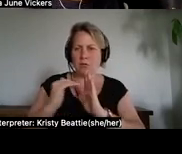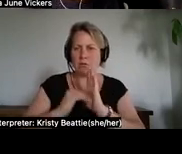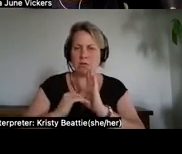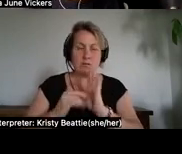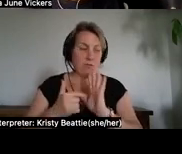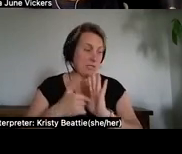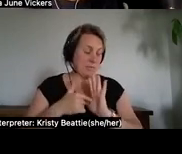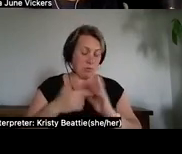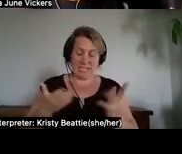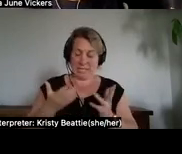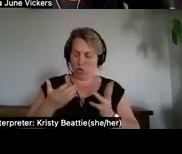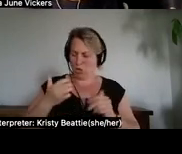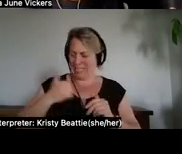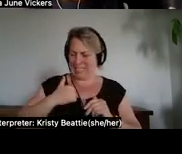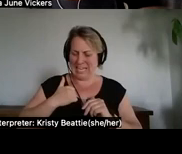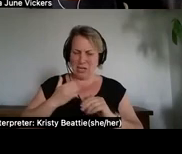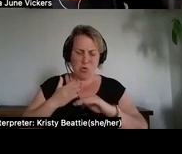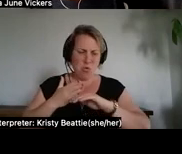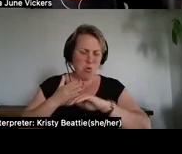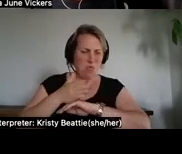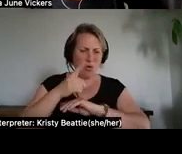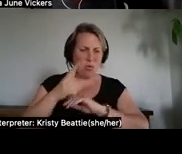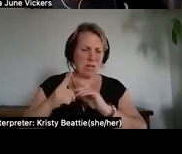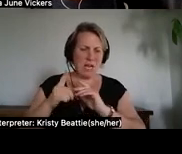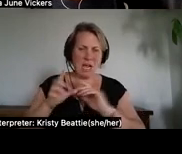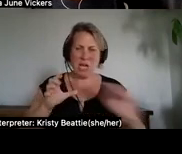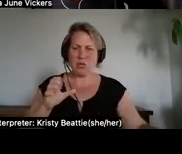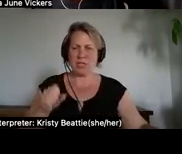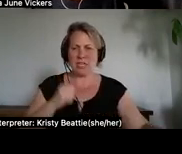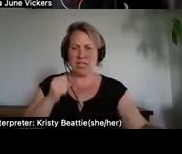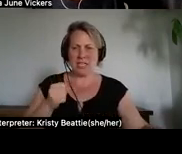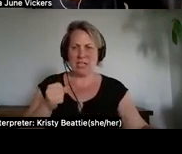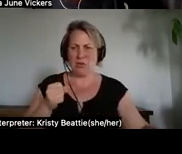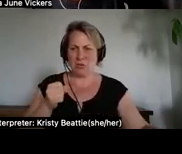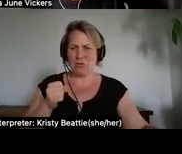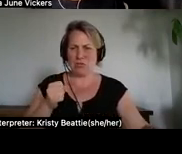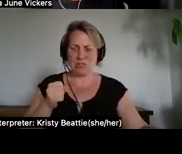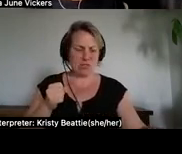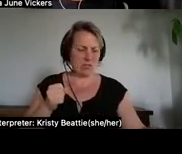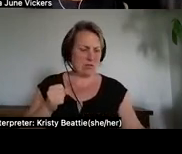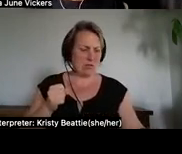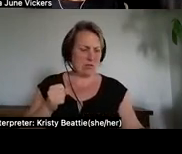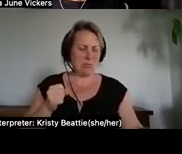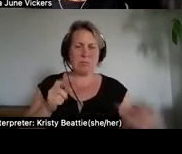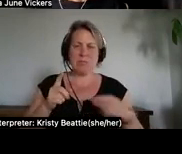400 years then we're looking at oppression